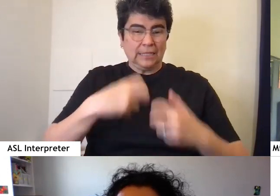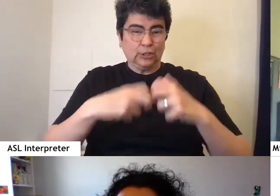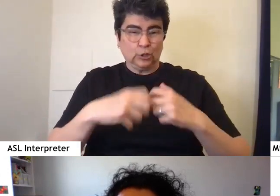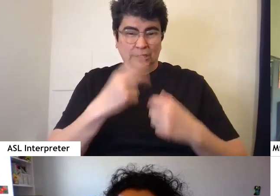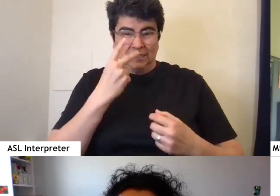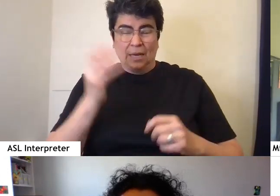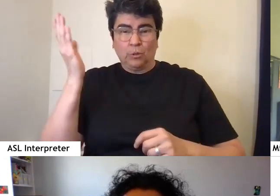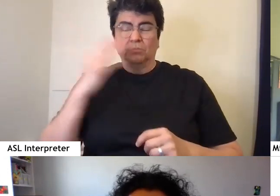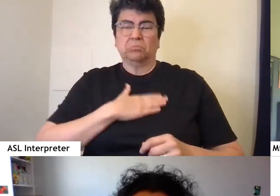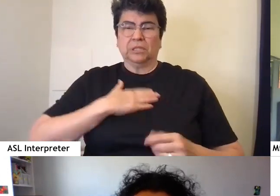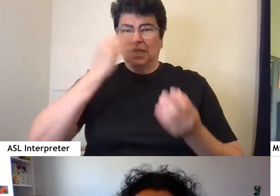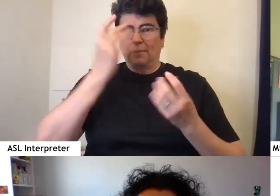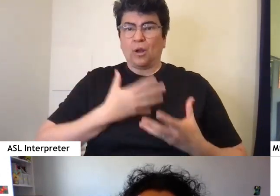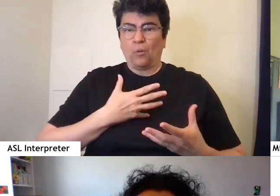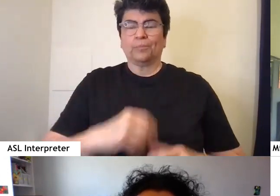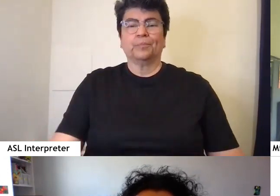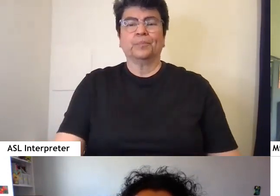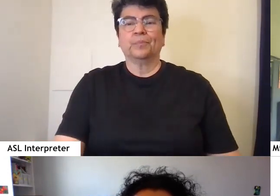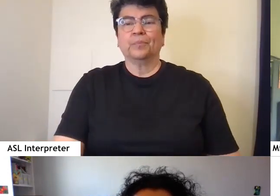presentation, please let me know. So